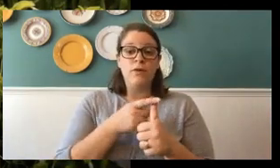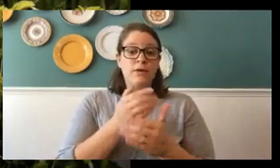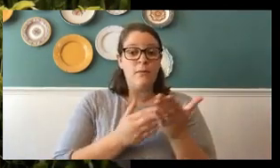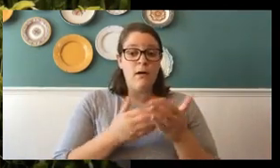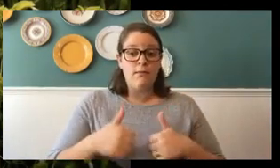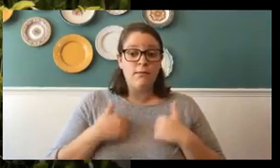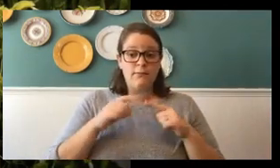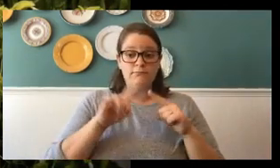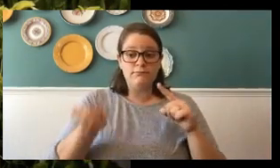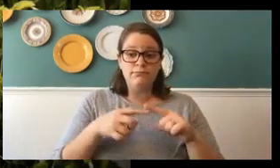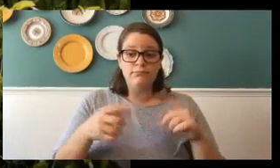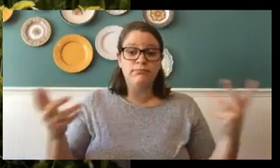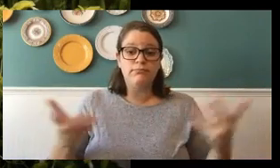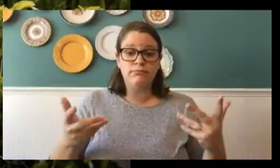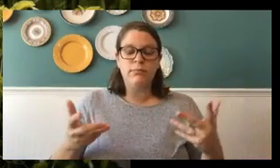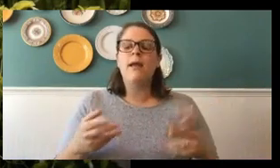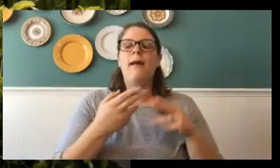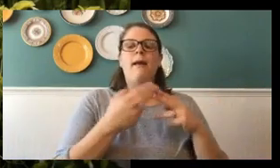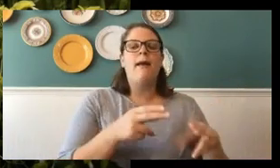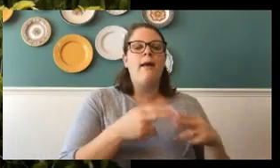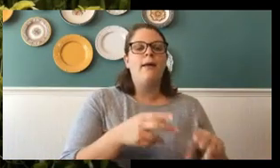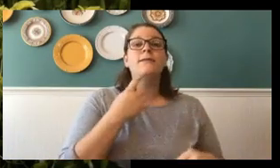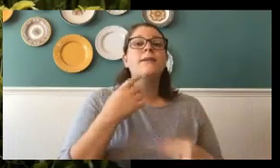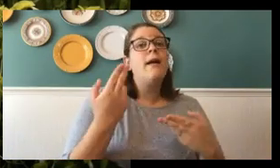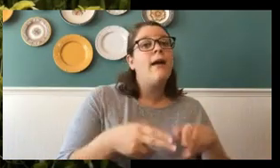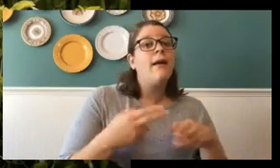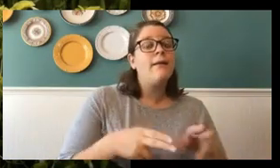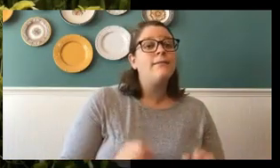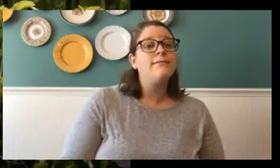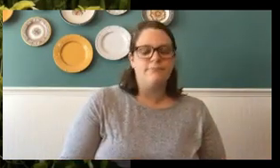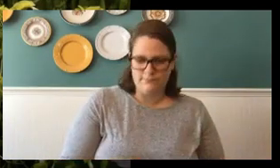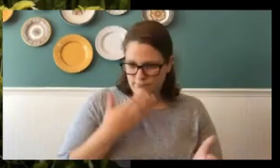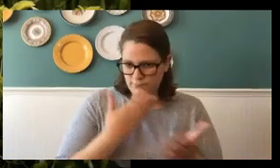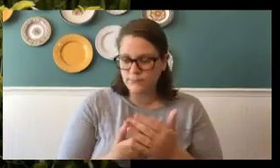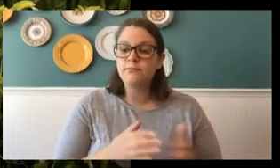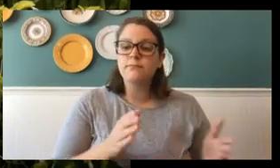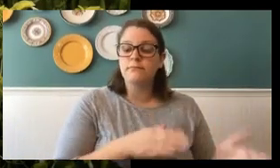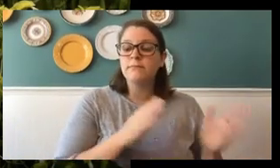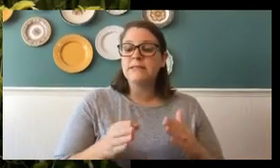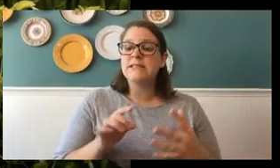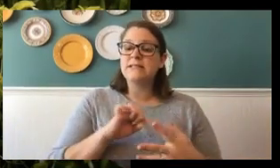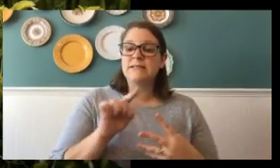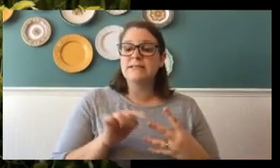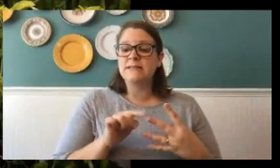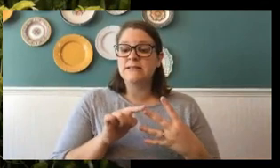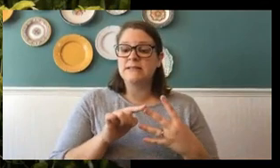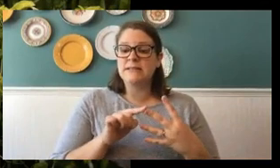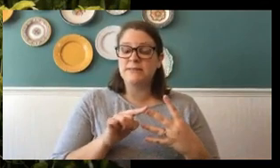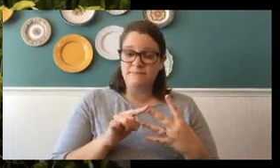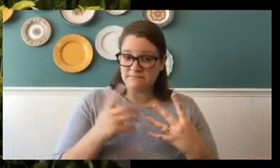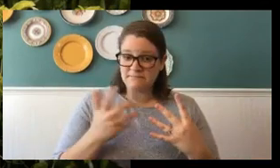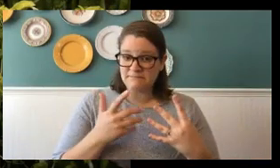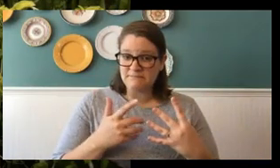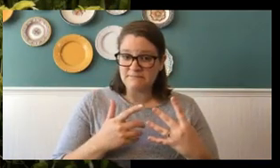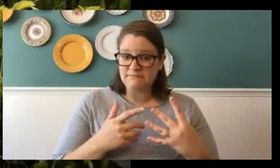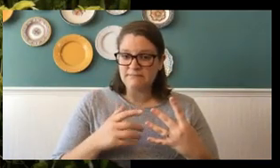cycle of the butterfly is the egg. Everybody say egg. Good job. The second stage in the life cycle of the butterfly